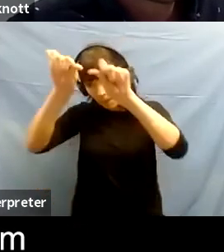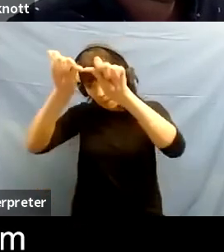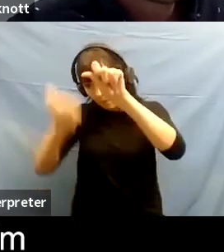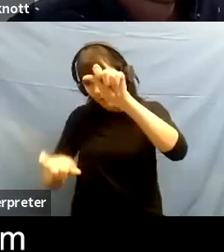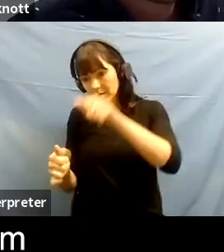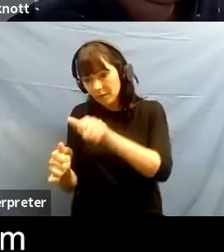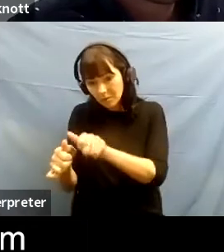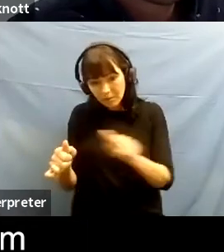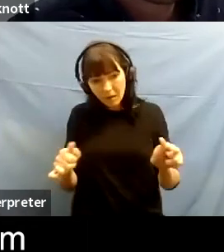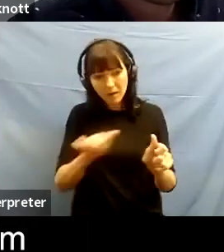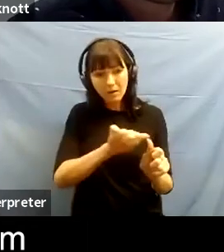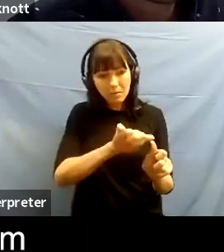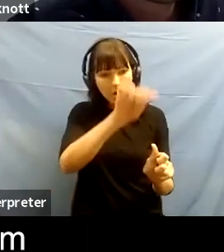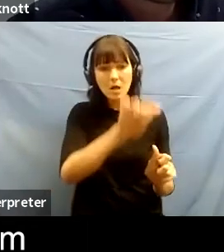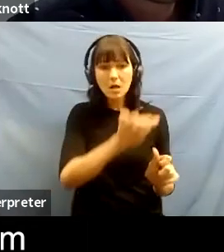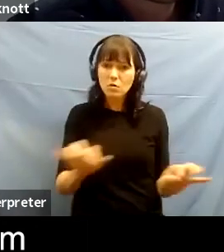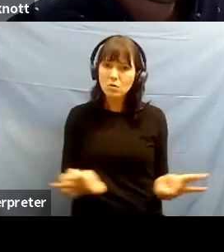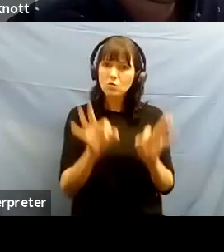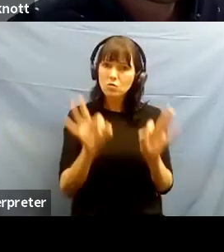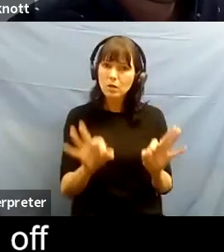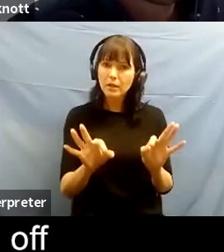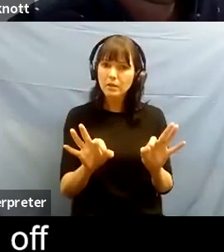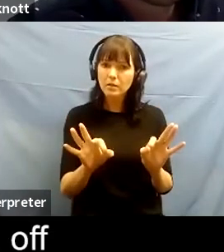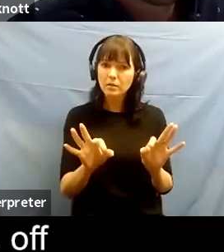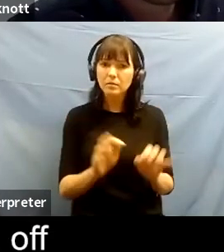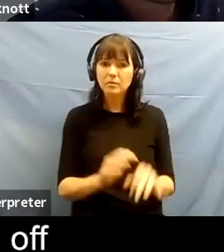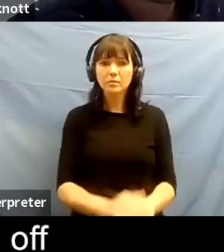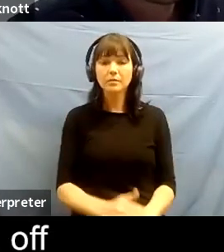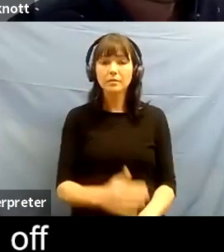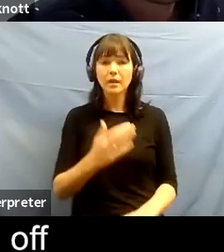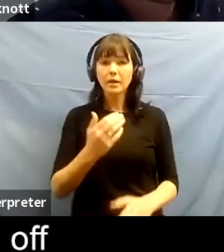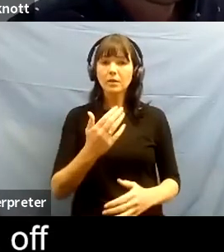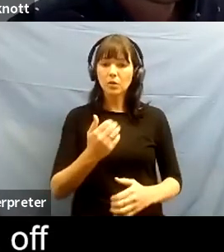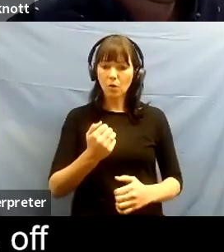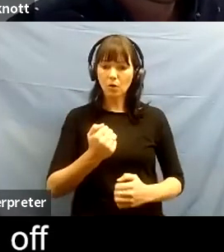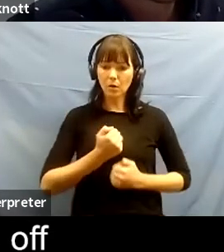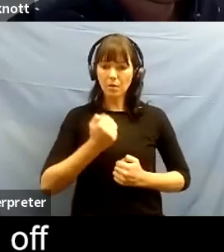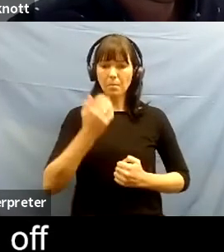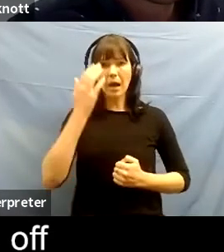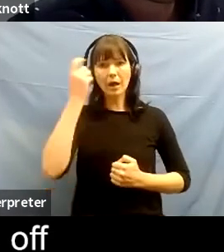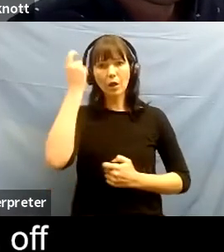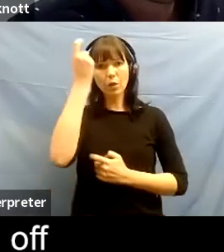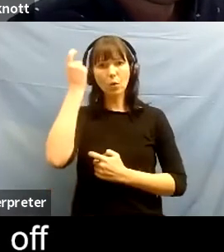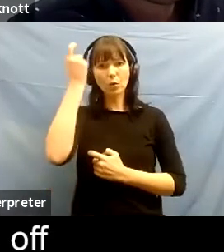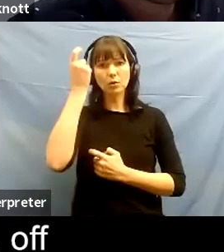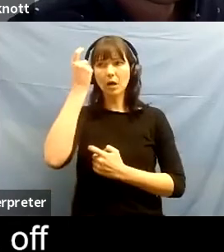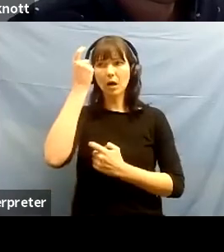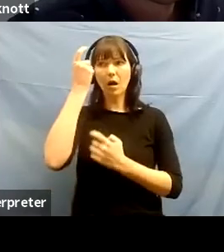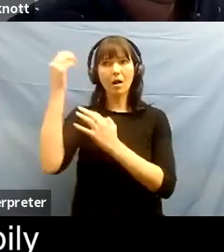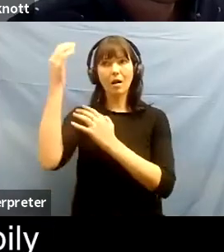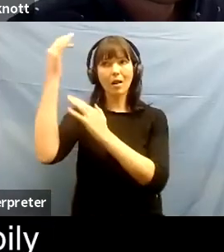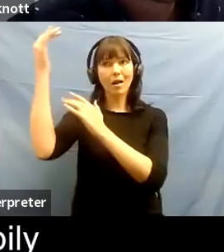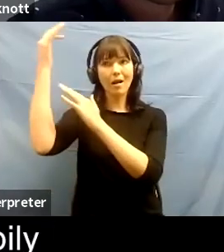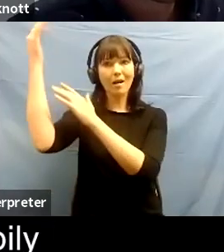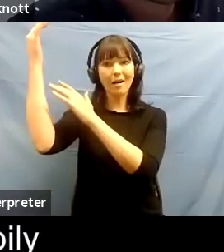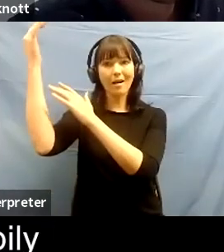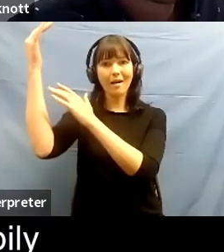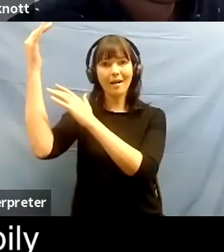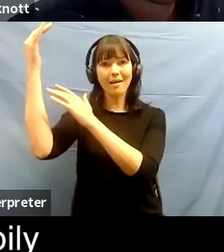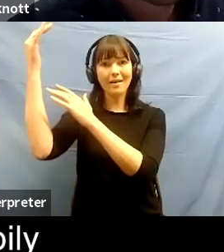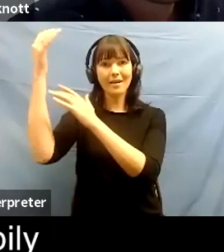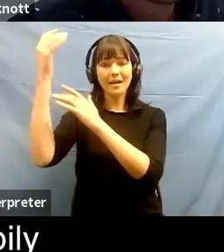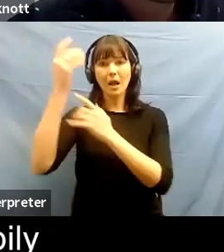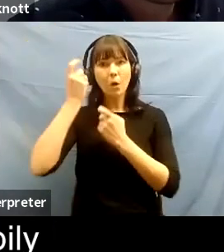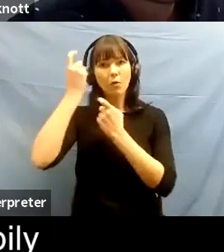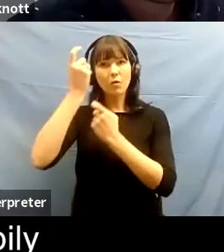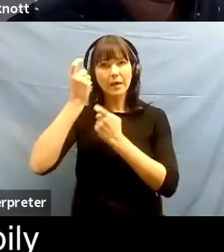i'm just my thoughts are i'm mechanically set and my thoughts are kind of off somewhere else and i'm not really too conscious i'm kind